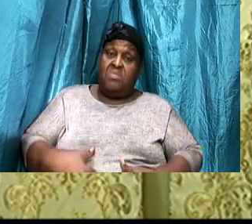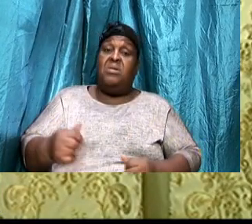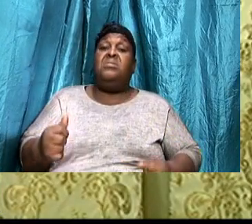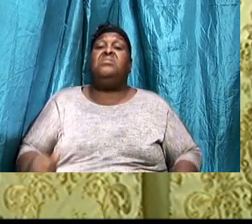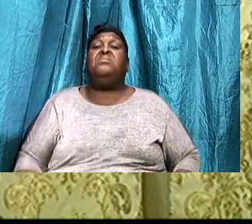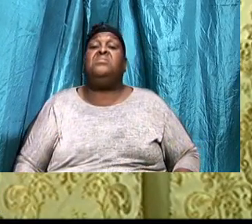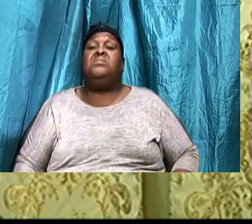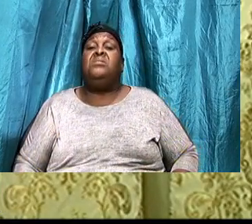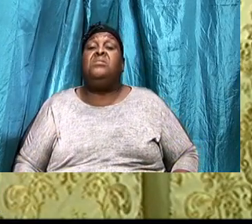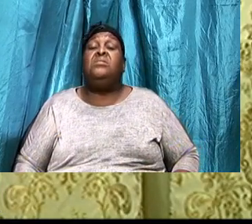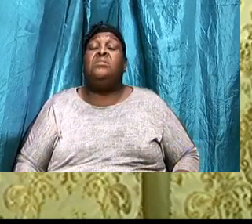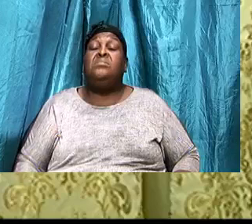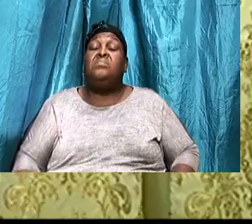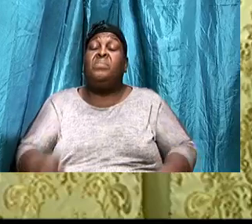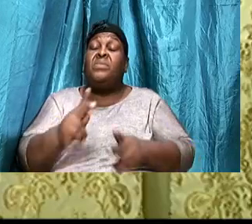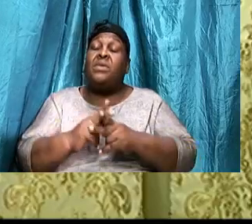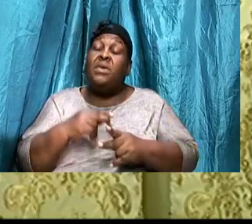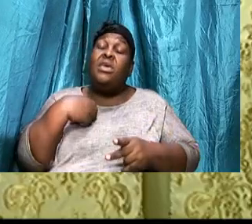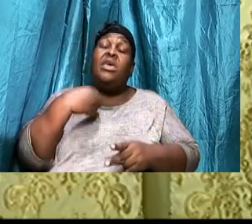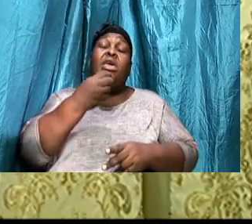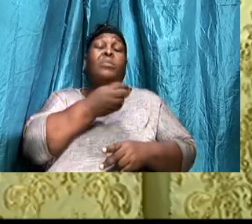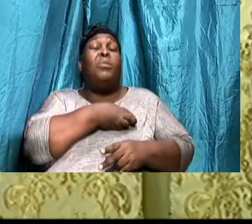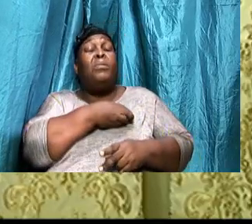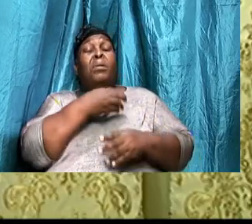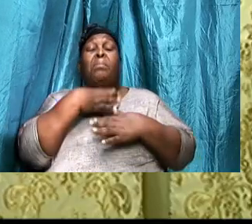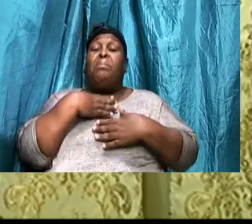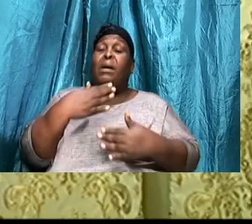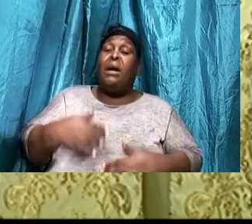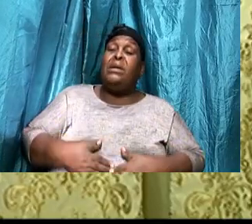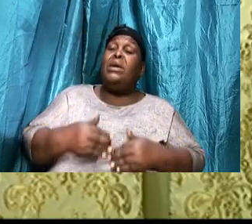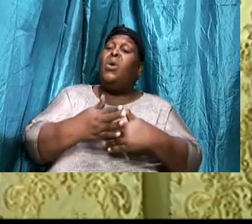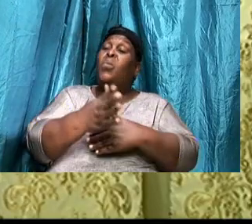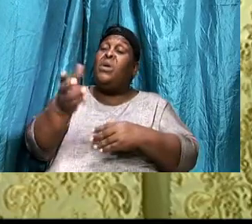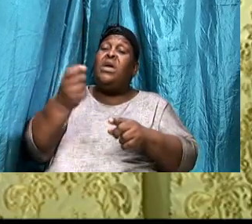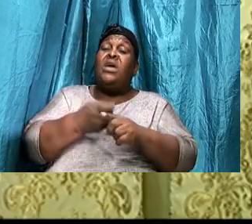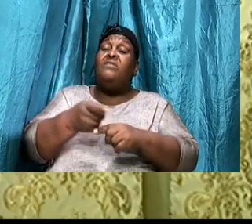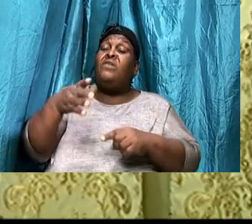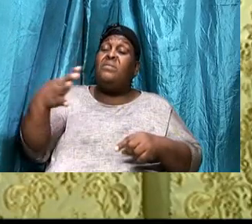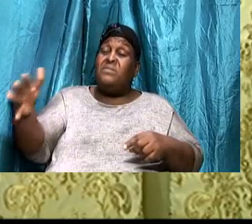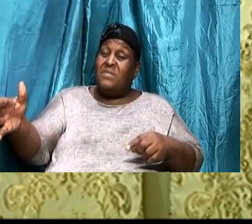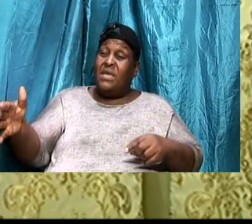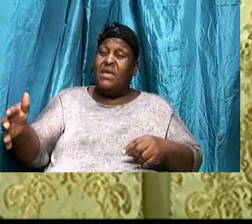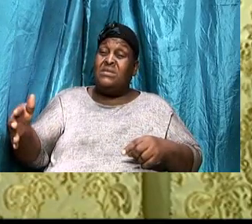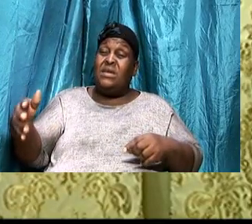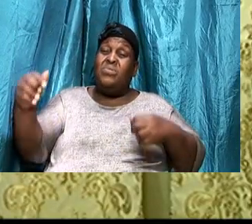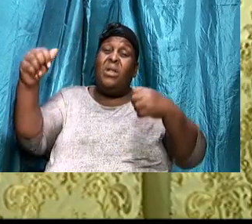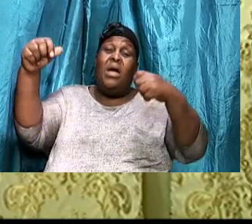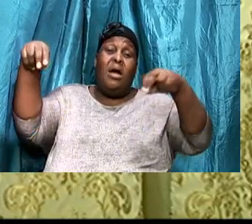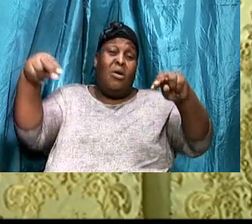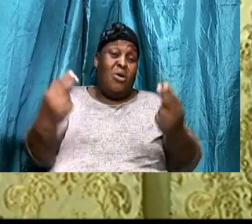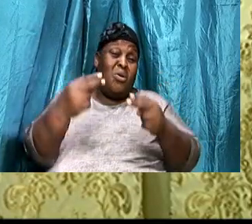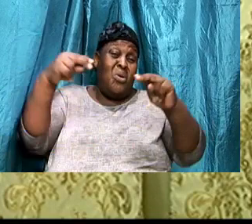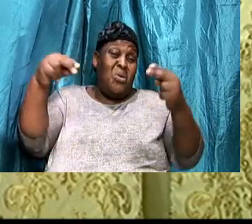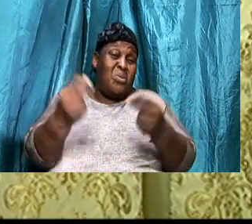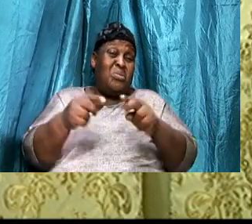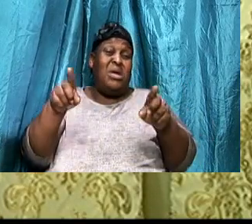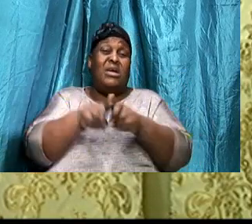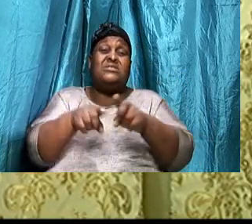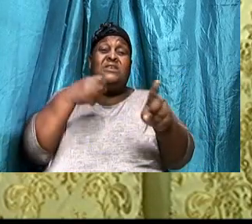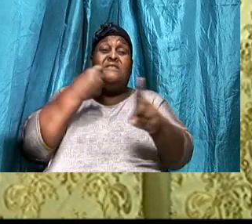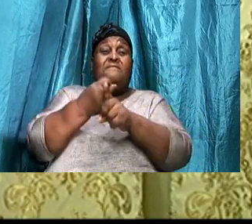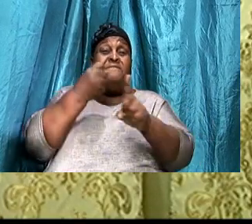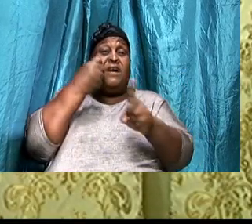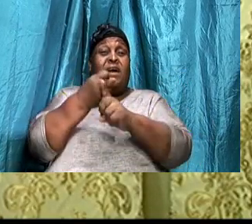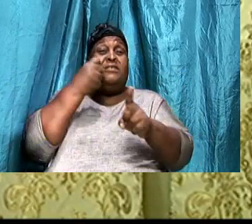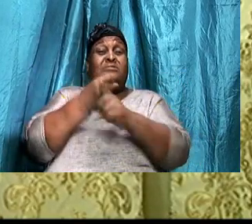Keep our bodies, Away from things, That will harm, And defile it, Like fights, How is it, That we are Christian, And